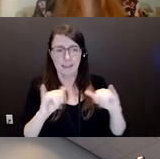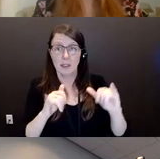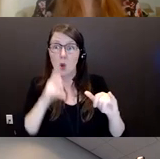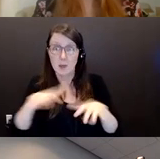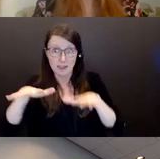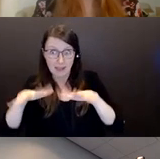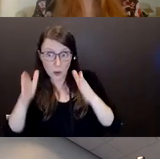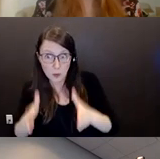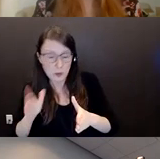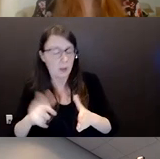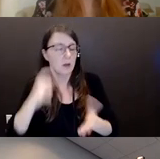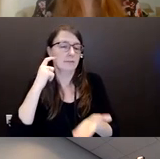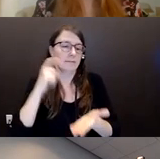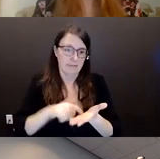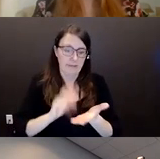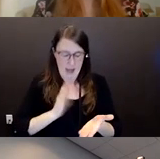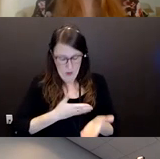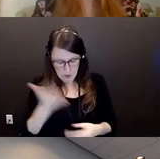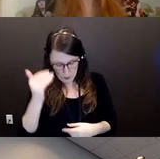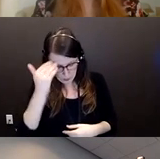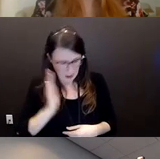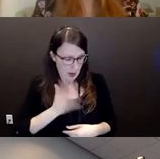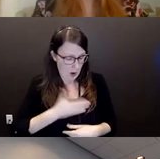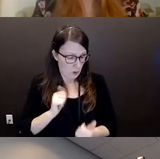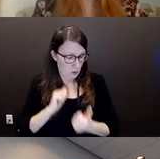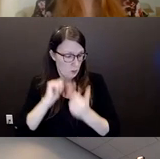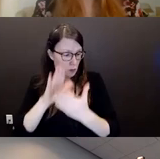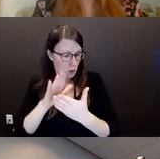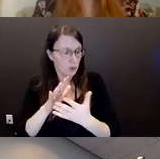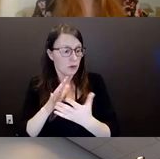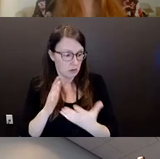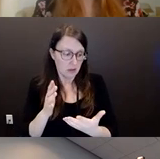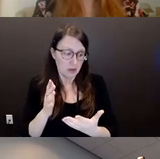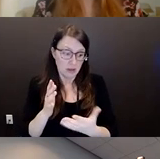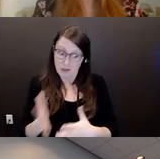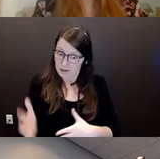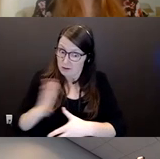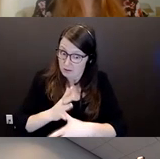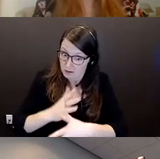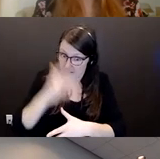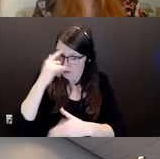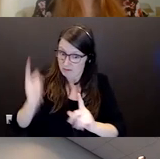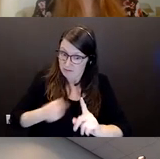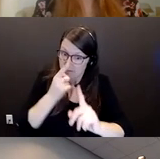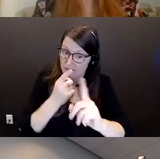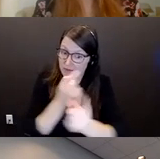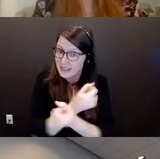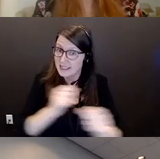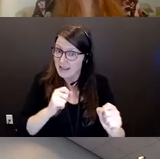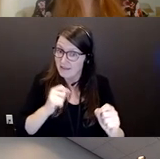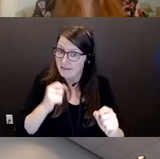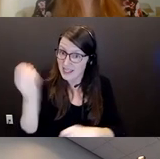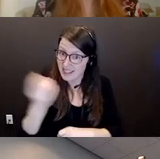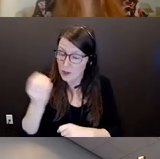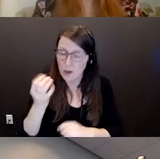knowledge and way of doing things have not been the priority as we work towards a safe Ontario for all seniors. Thank